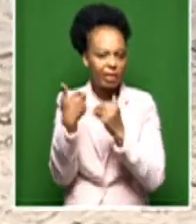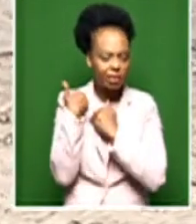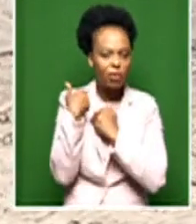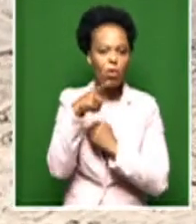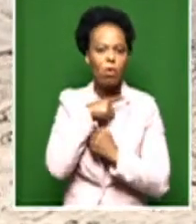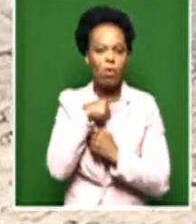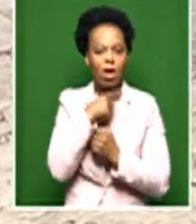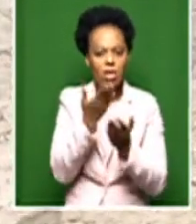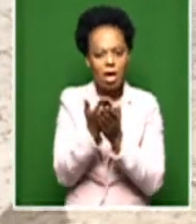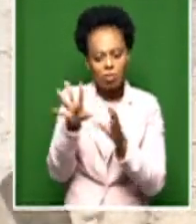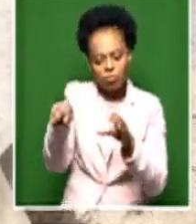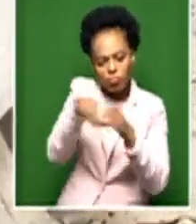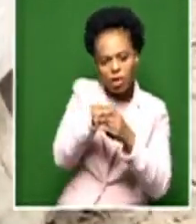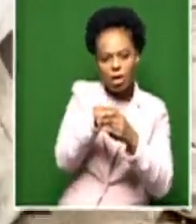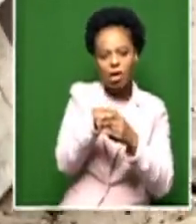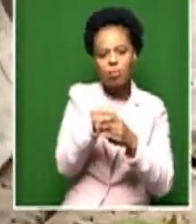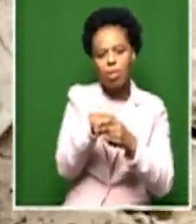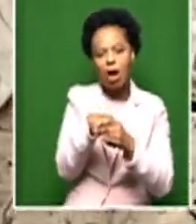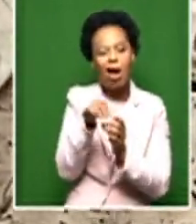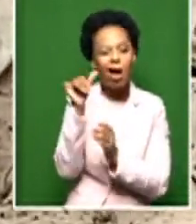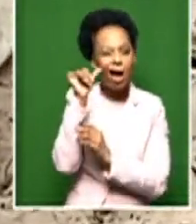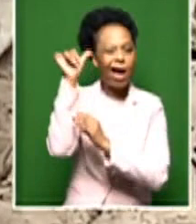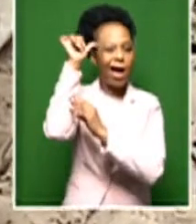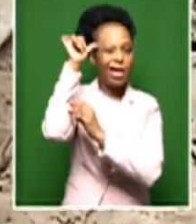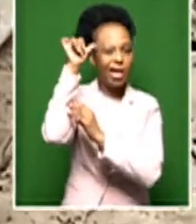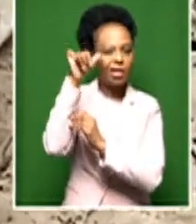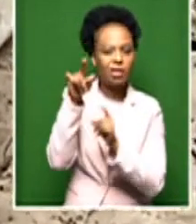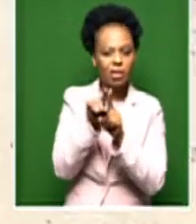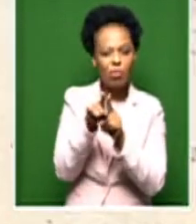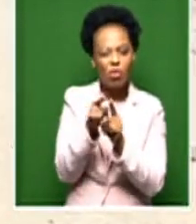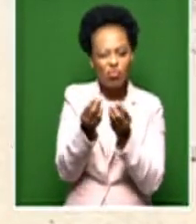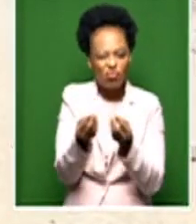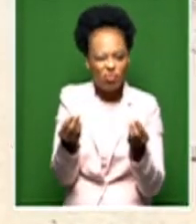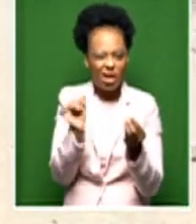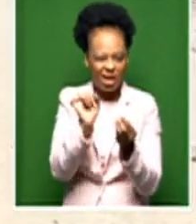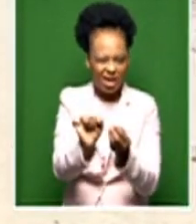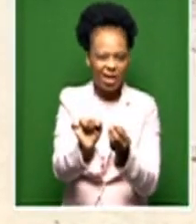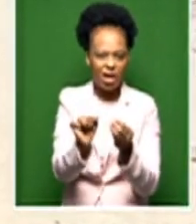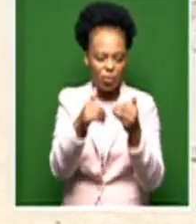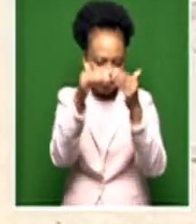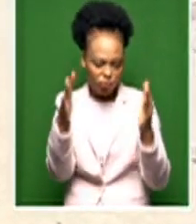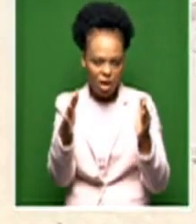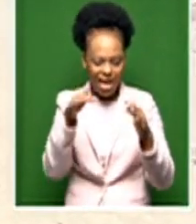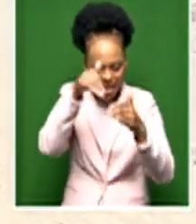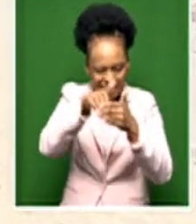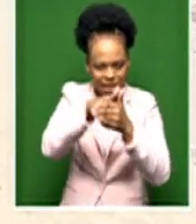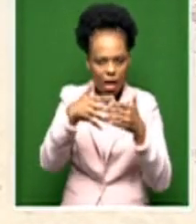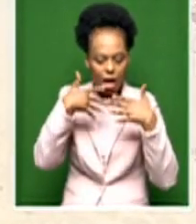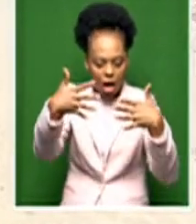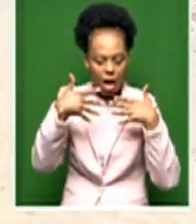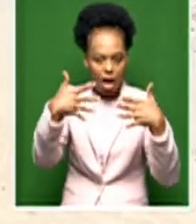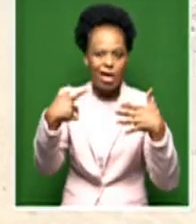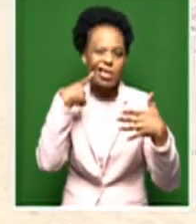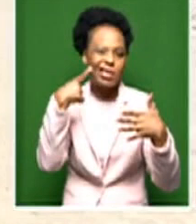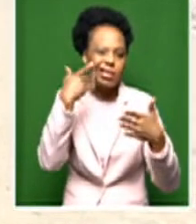to easily accommodate an adult and two chicks with adequate ventilation. The nests have been trialled in Simonstown outside